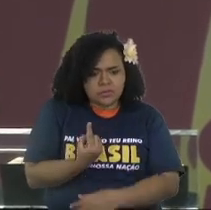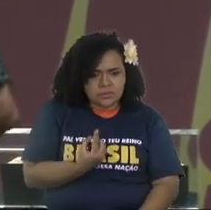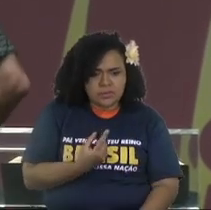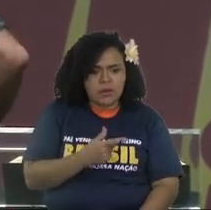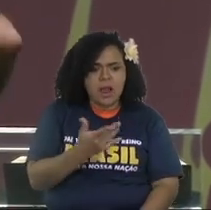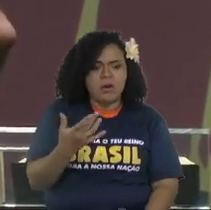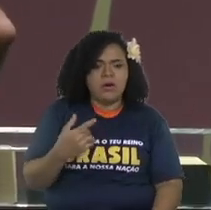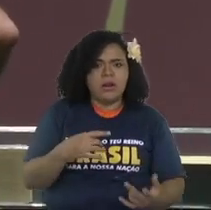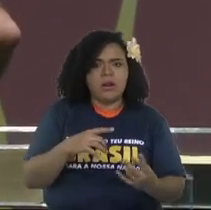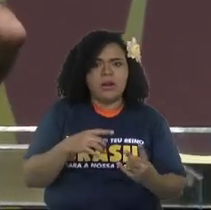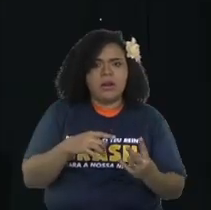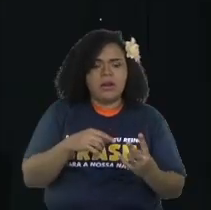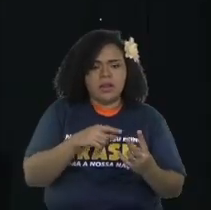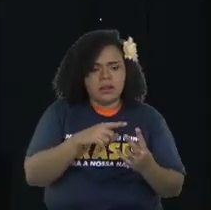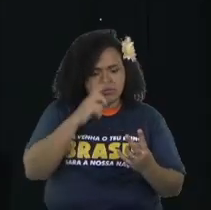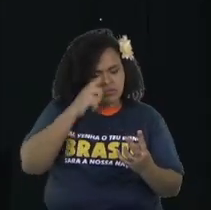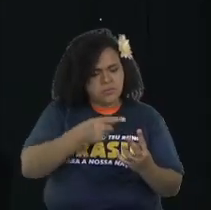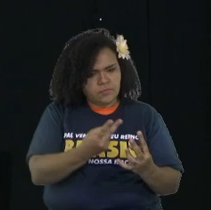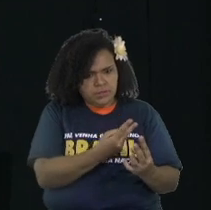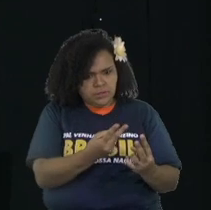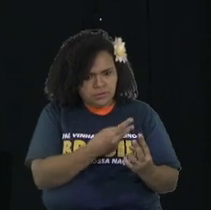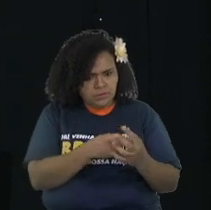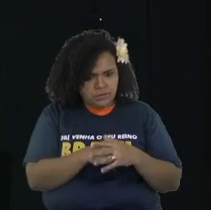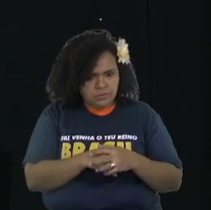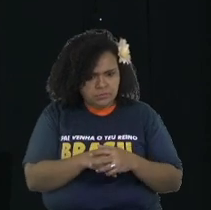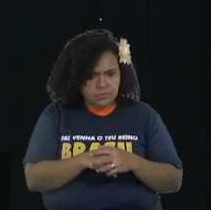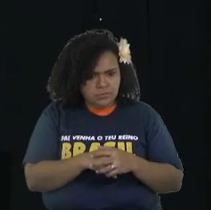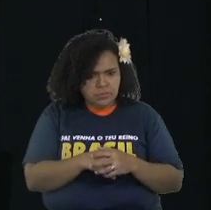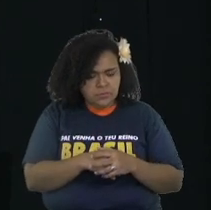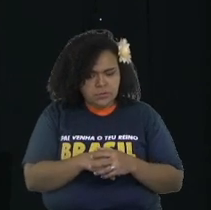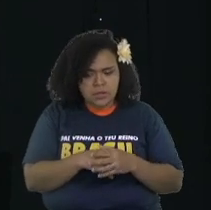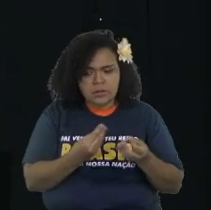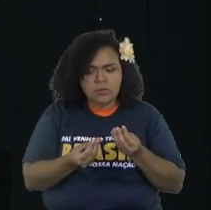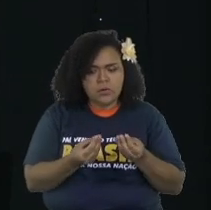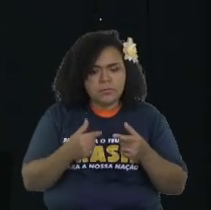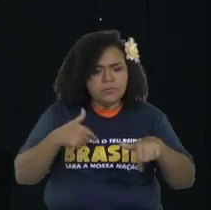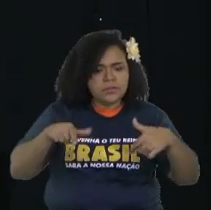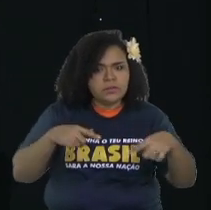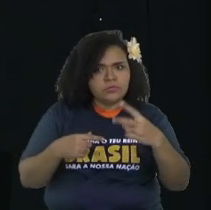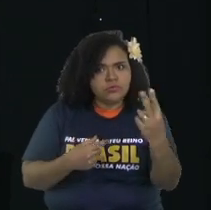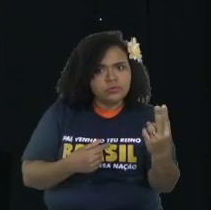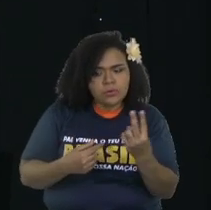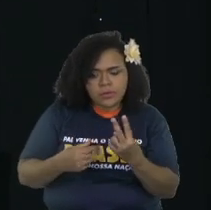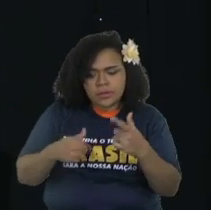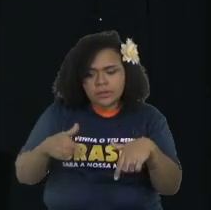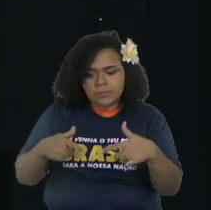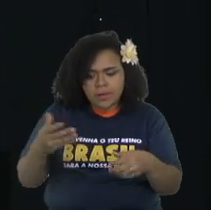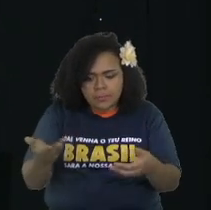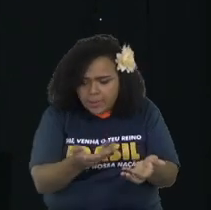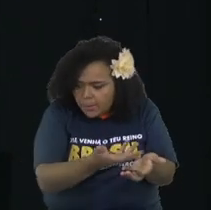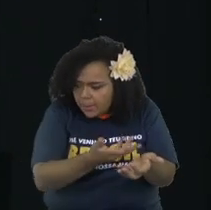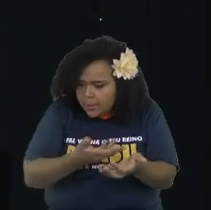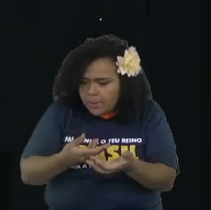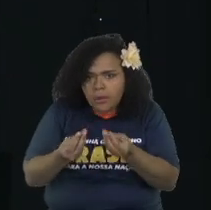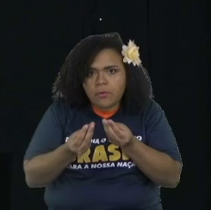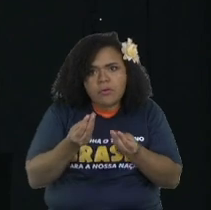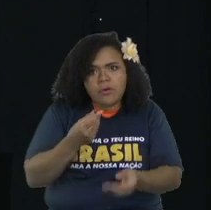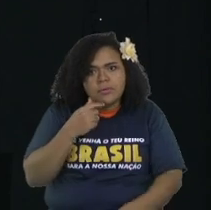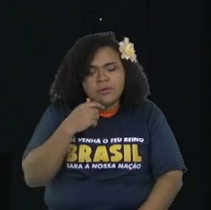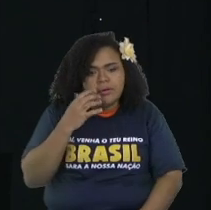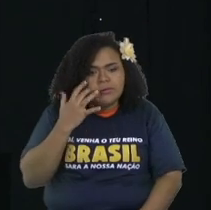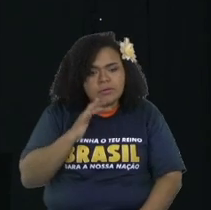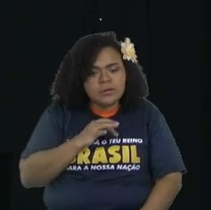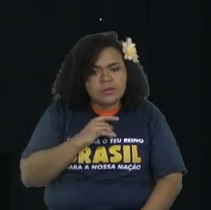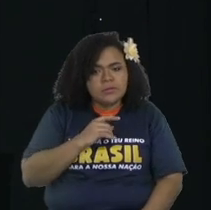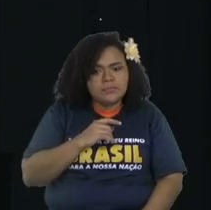hard work and he thought man I will work less and I will command the other he was